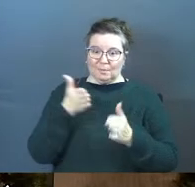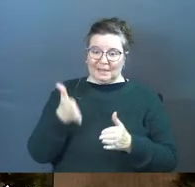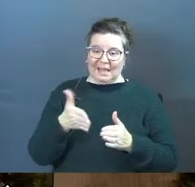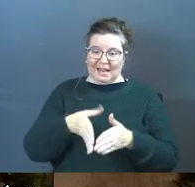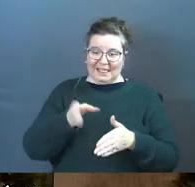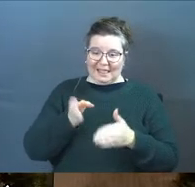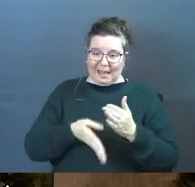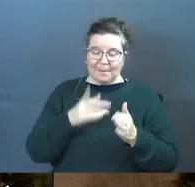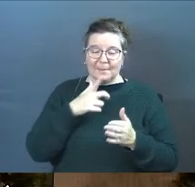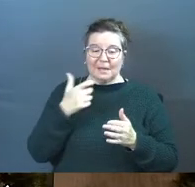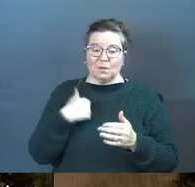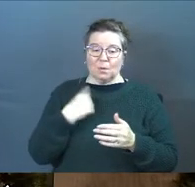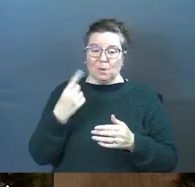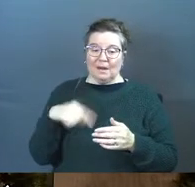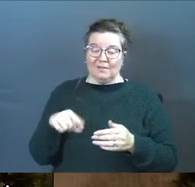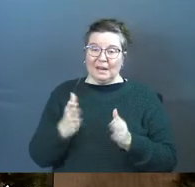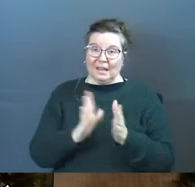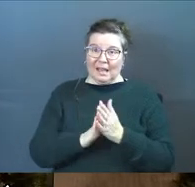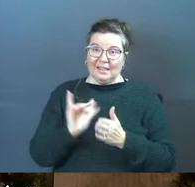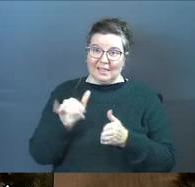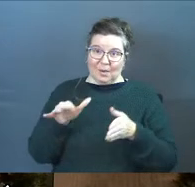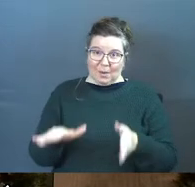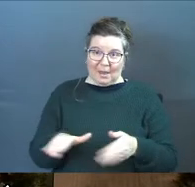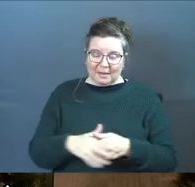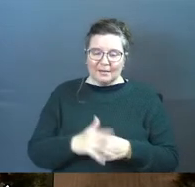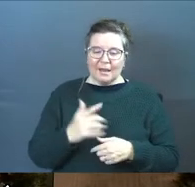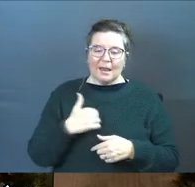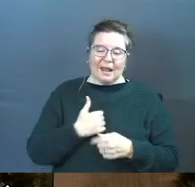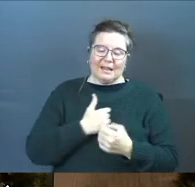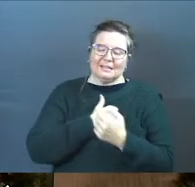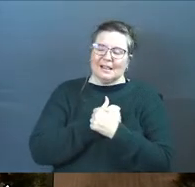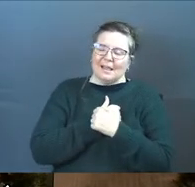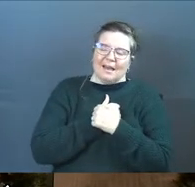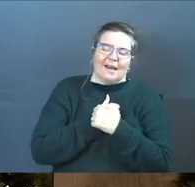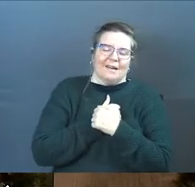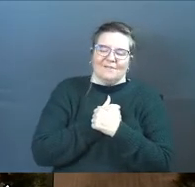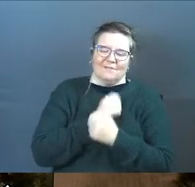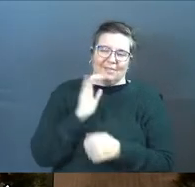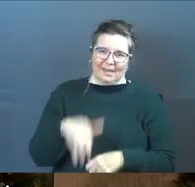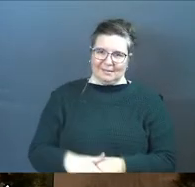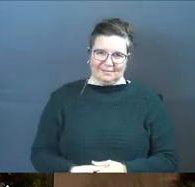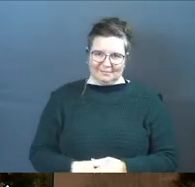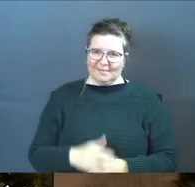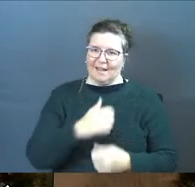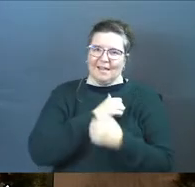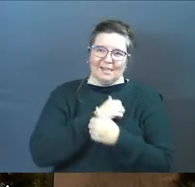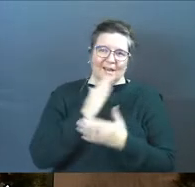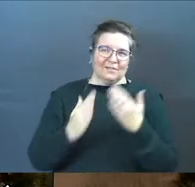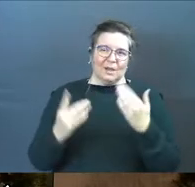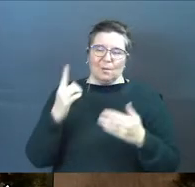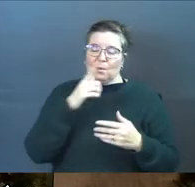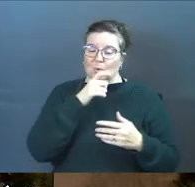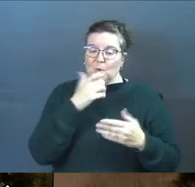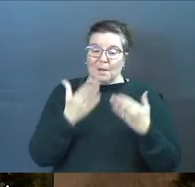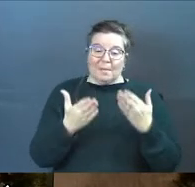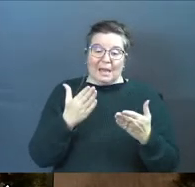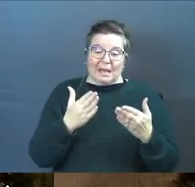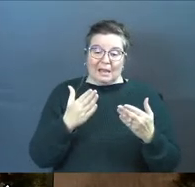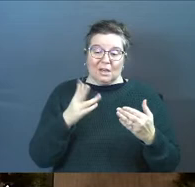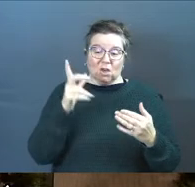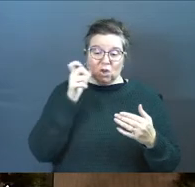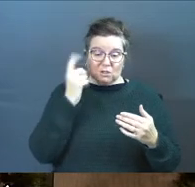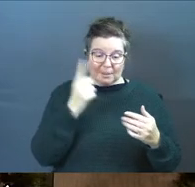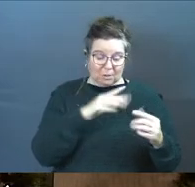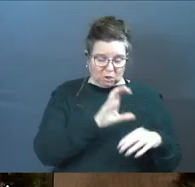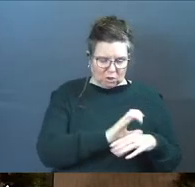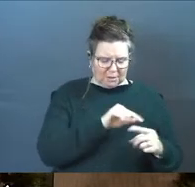thing at the end because one of them asked it that way. And I just love, love, love that. I love someone who maybe has heard a